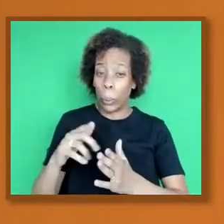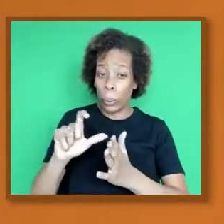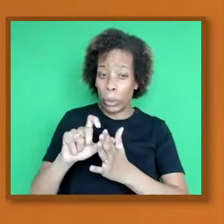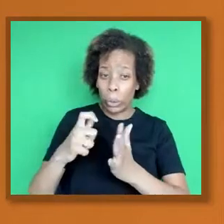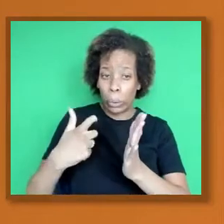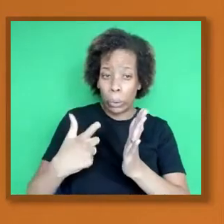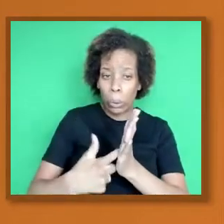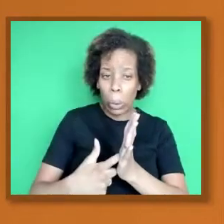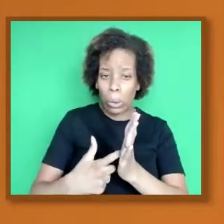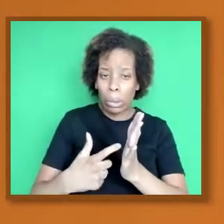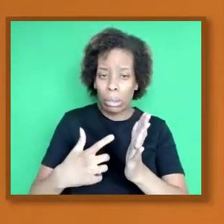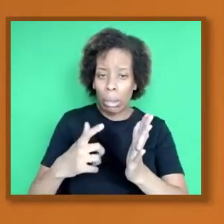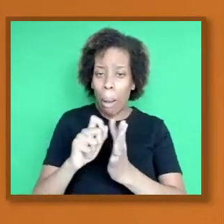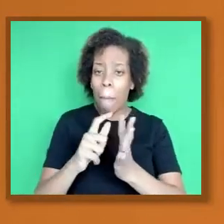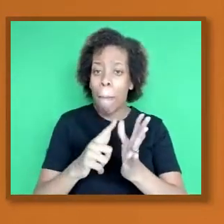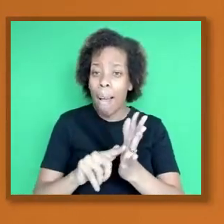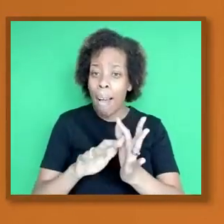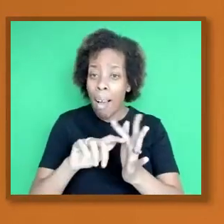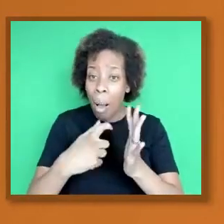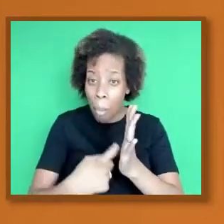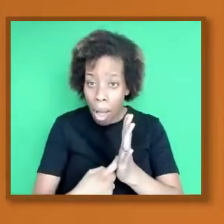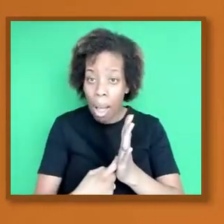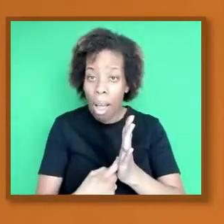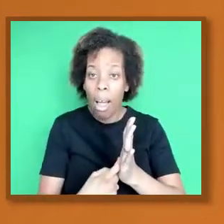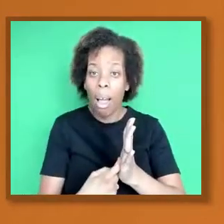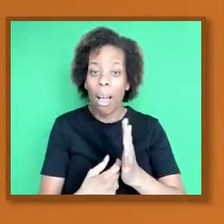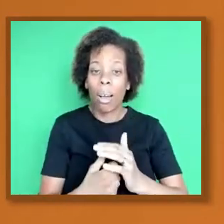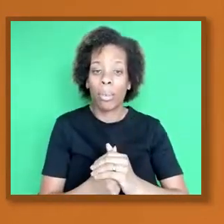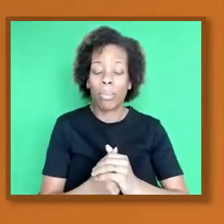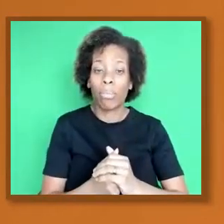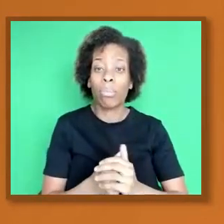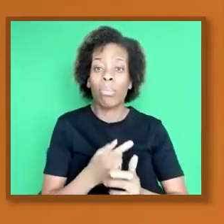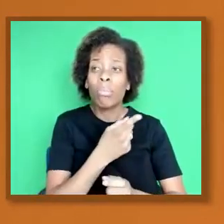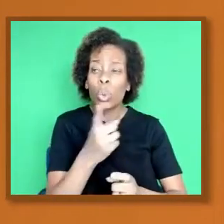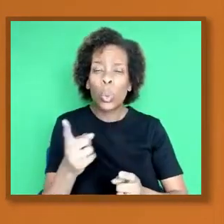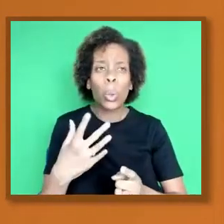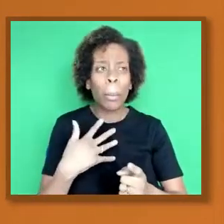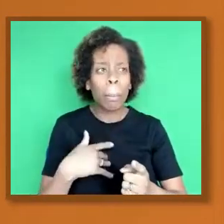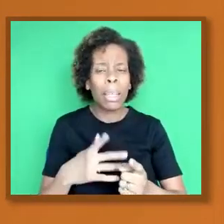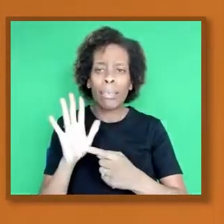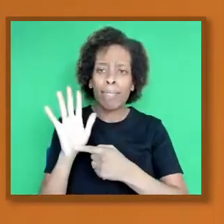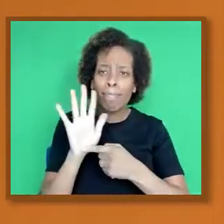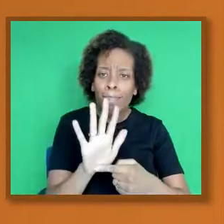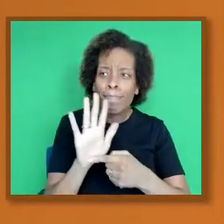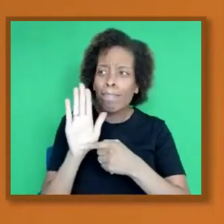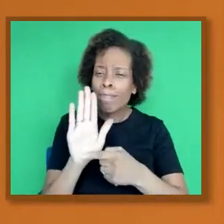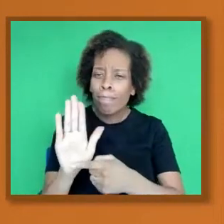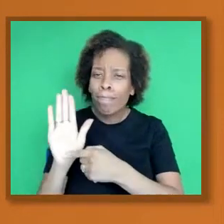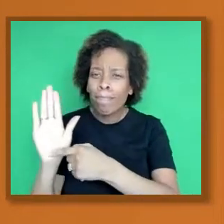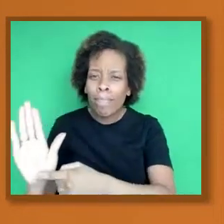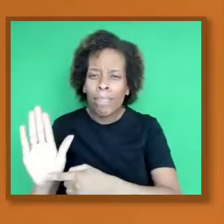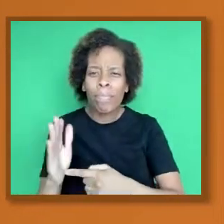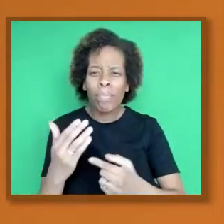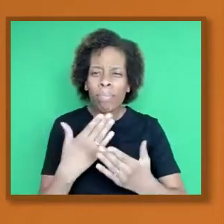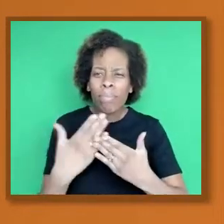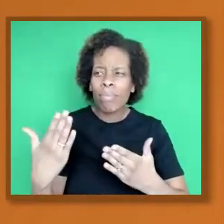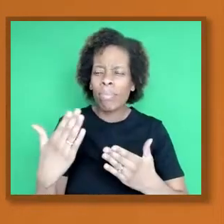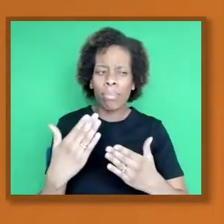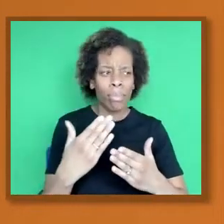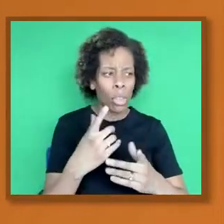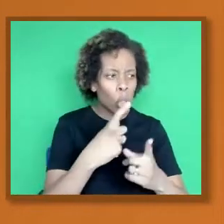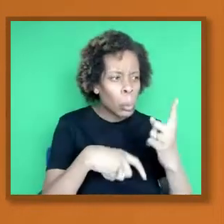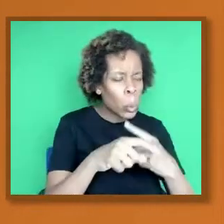from members of the race relations committee from the black communities. And also